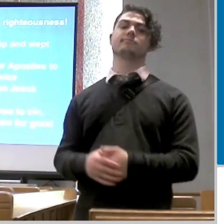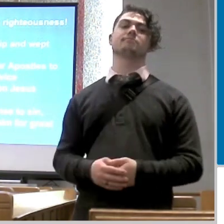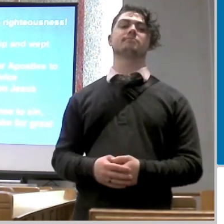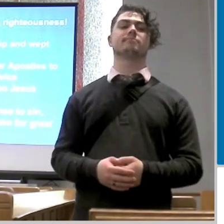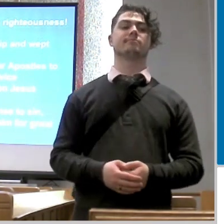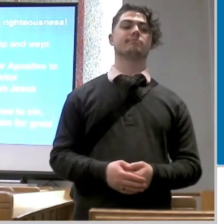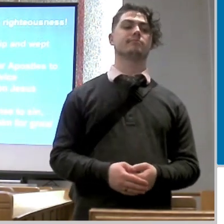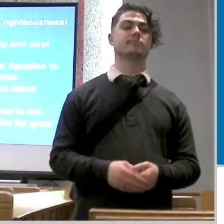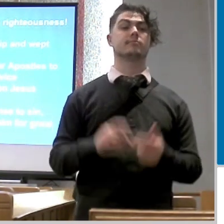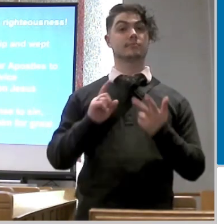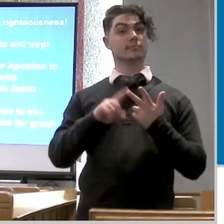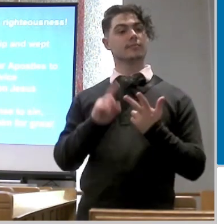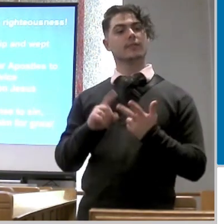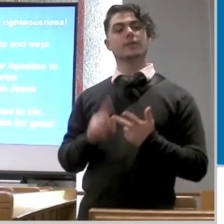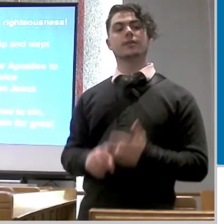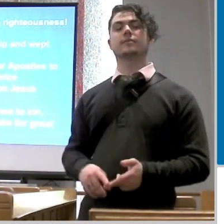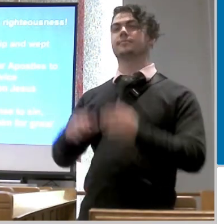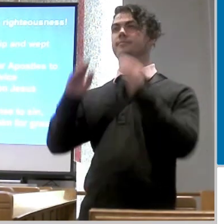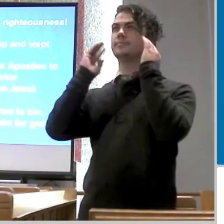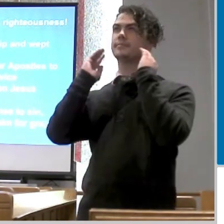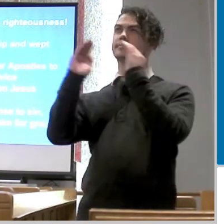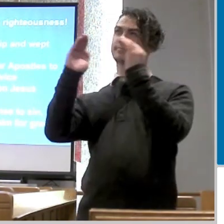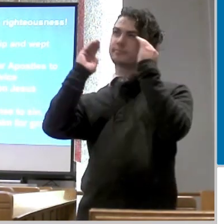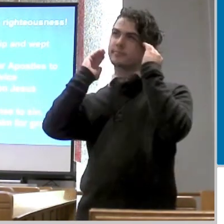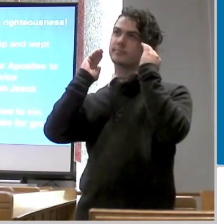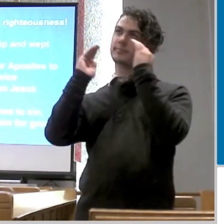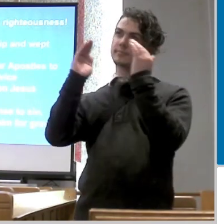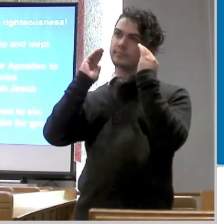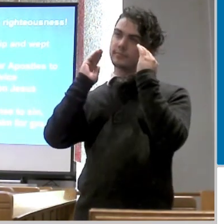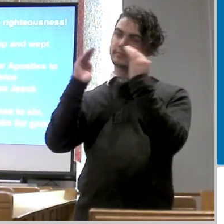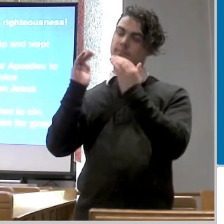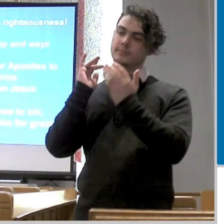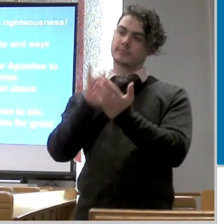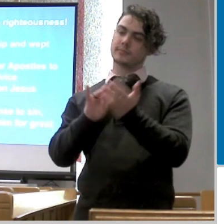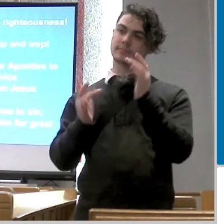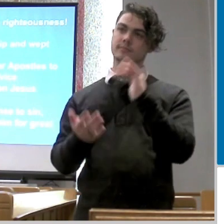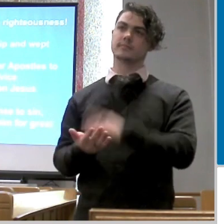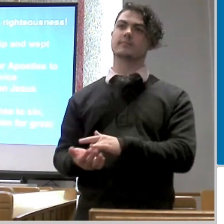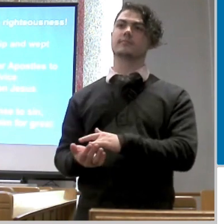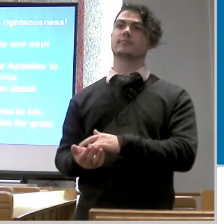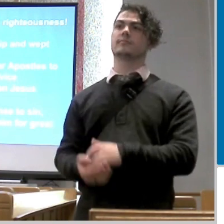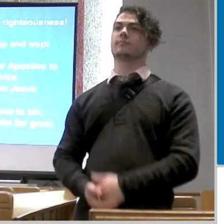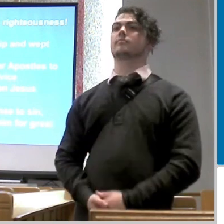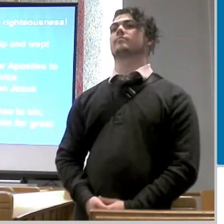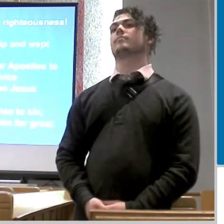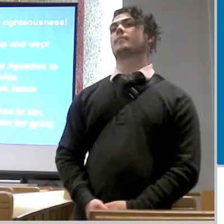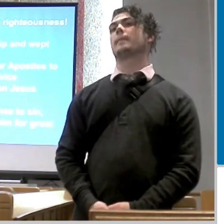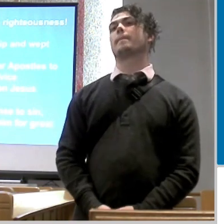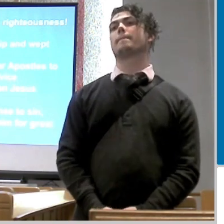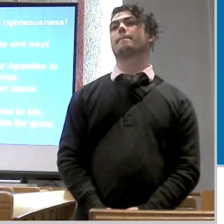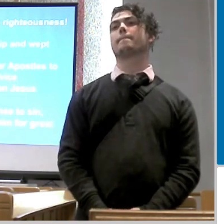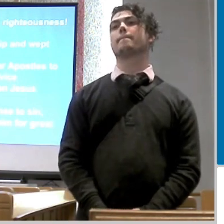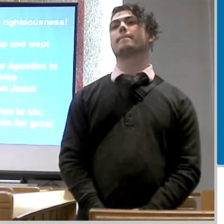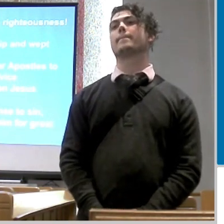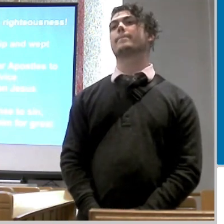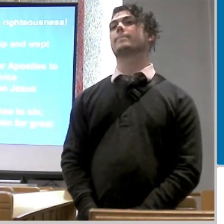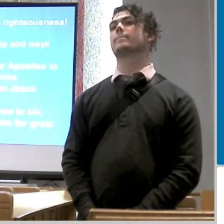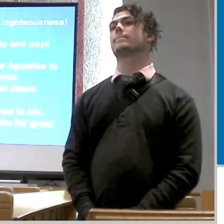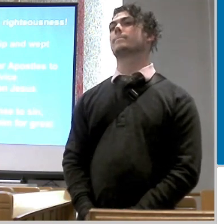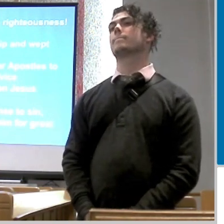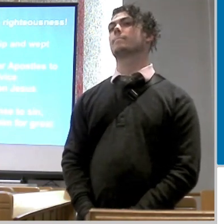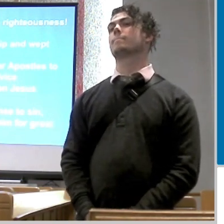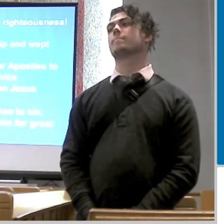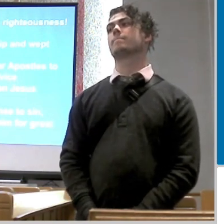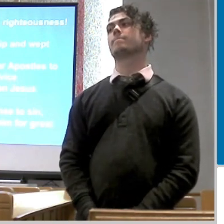kept his eyes on jesus he never left even even when he was walking